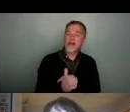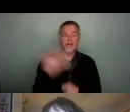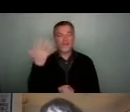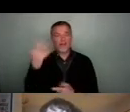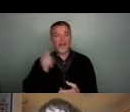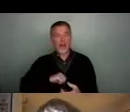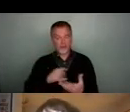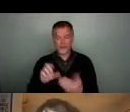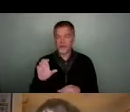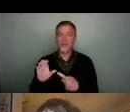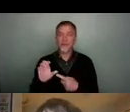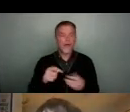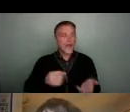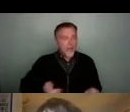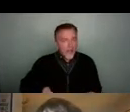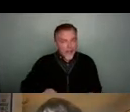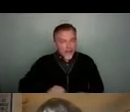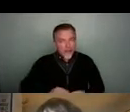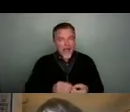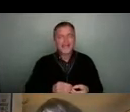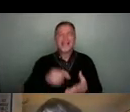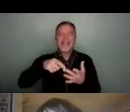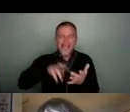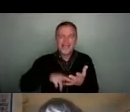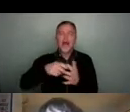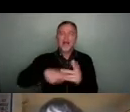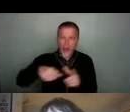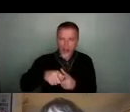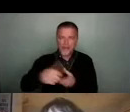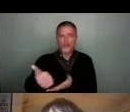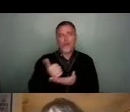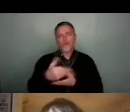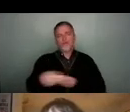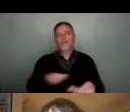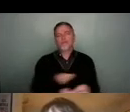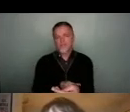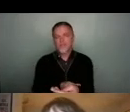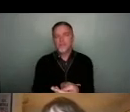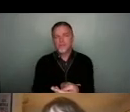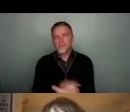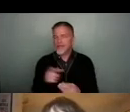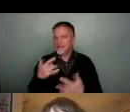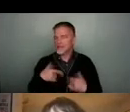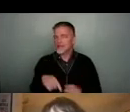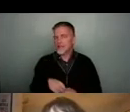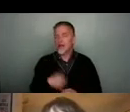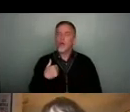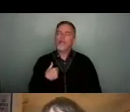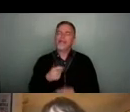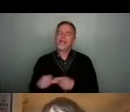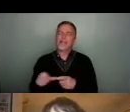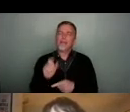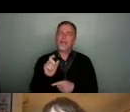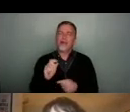really leveraged a lot of in kind support that I think is interesting to know. So we kind of did a bit of a